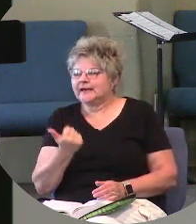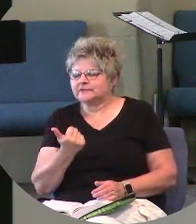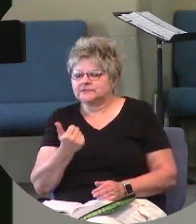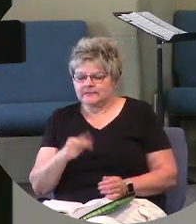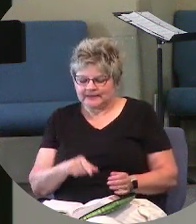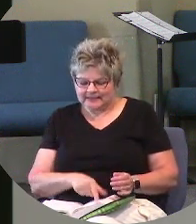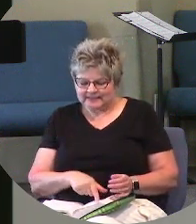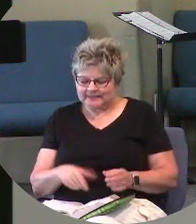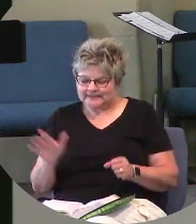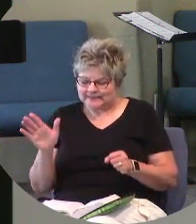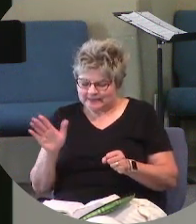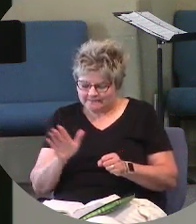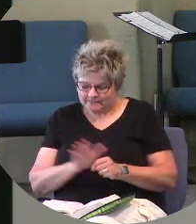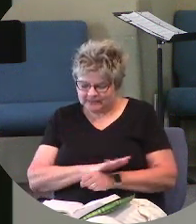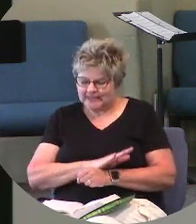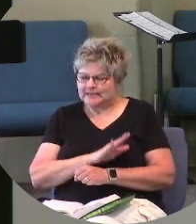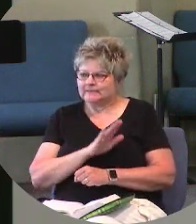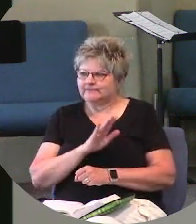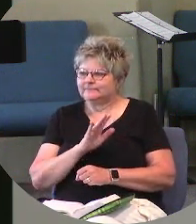complete full